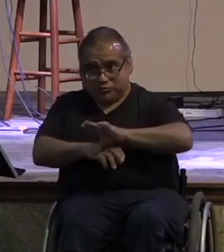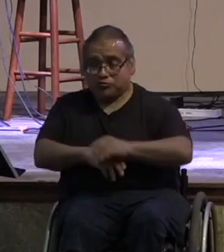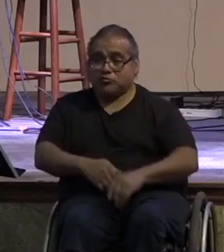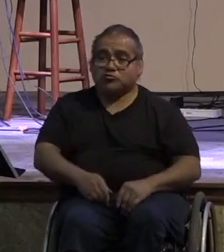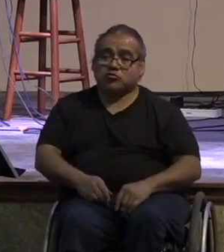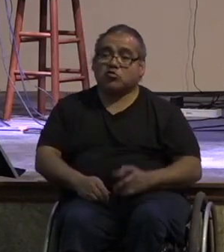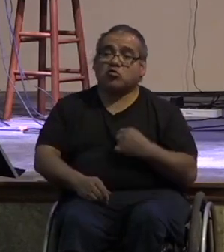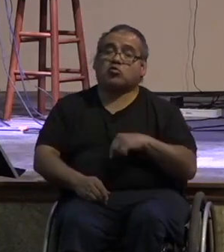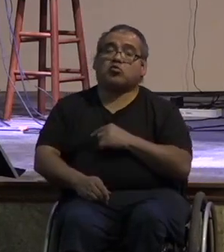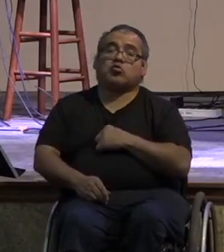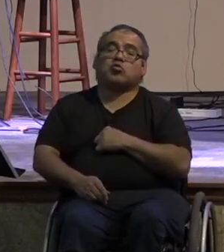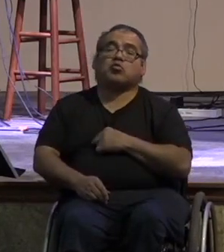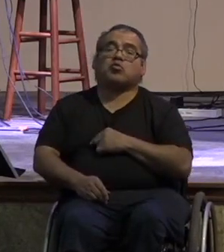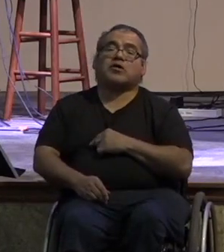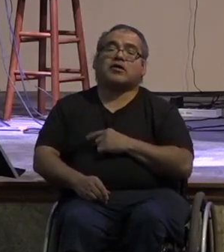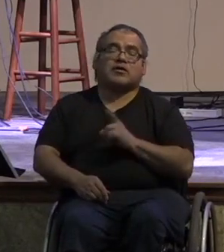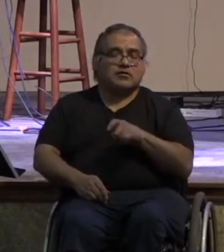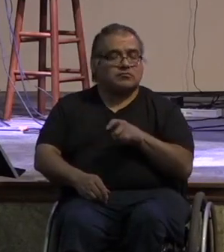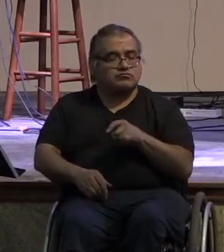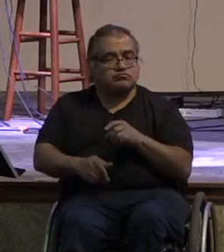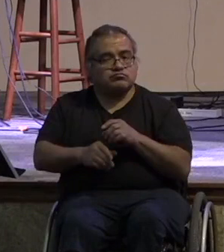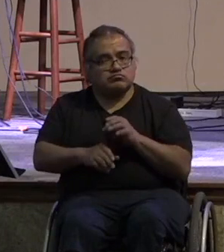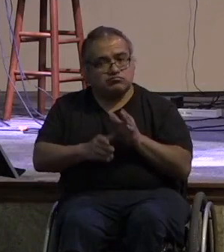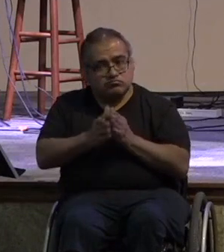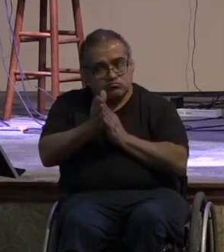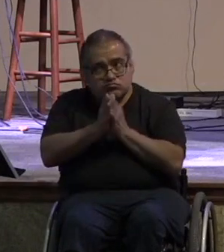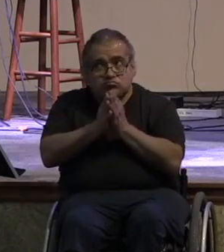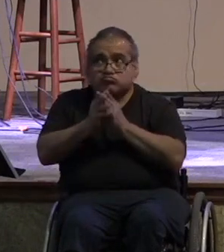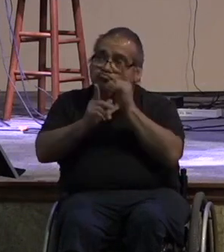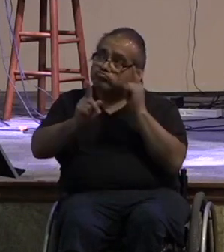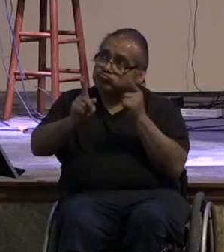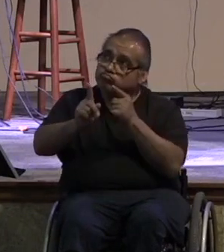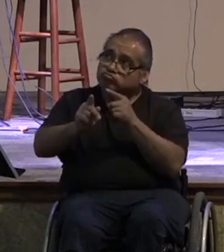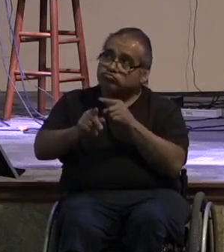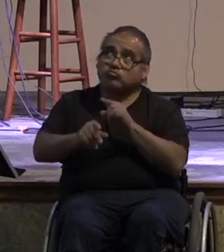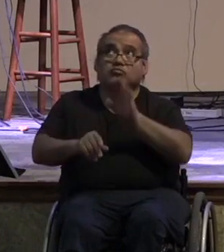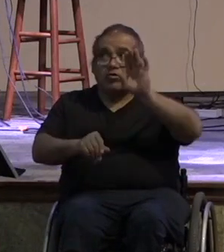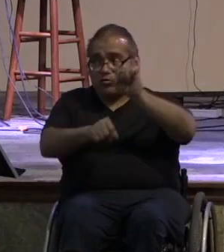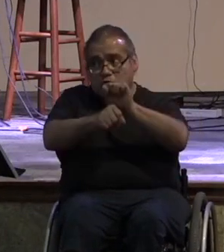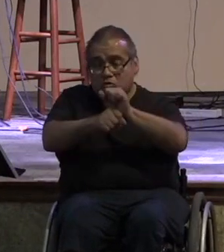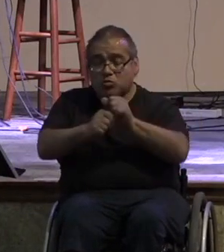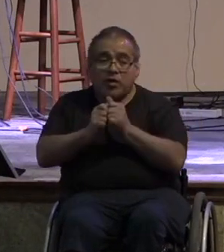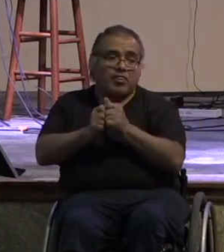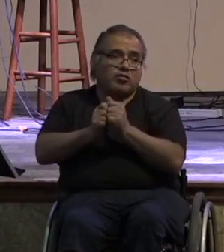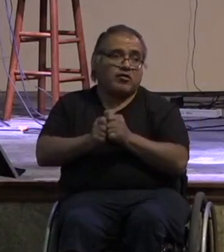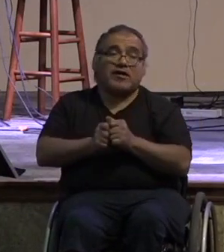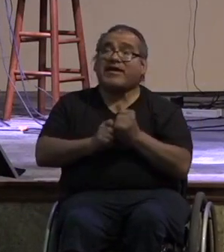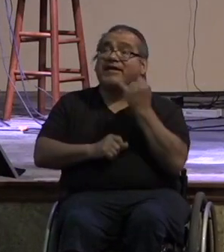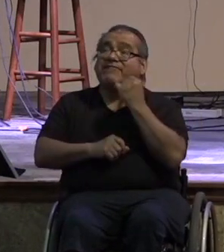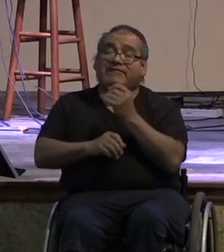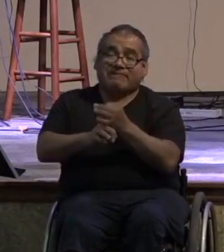called to corporately to pursue together and in fact if we're not faithful our mission will suffer